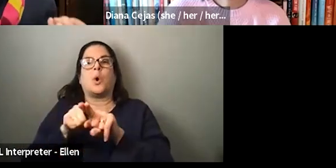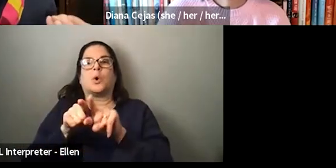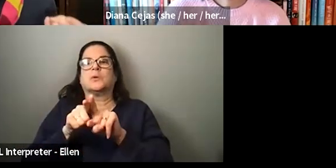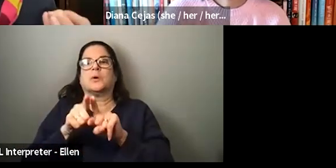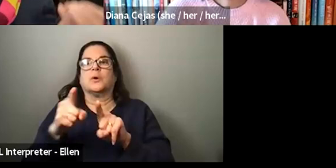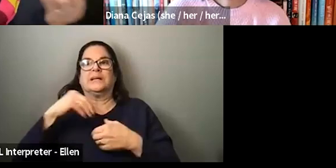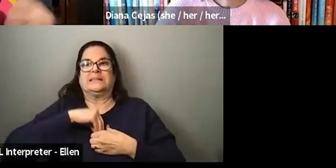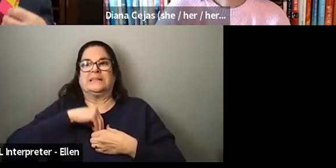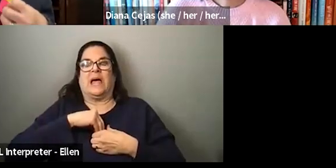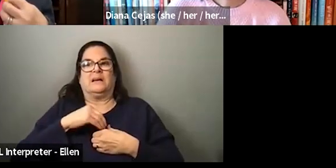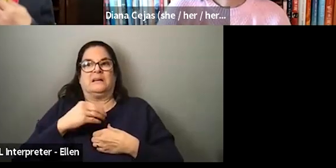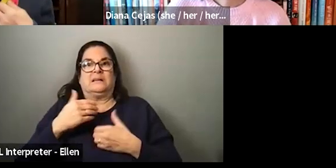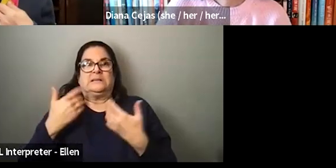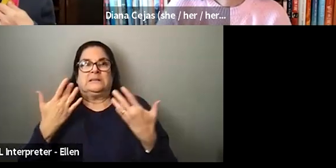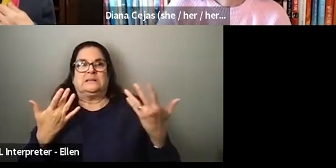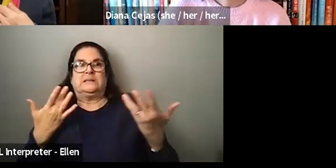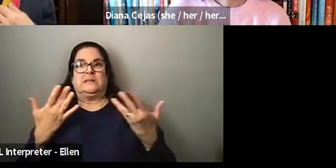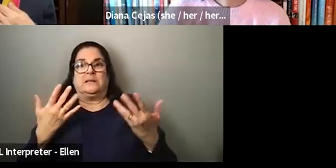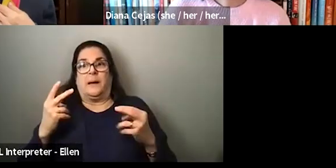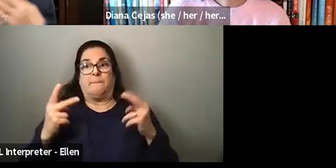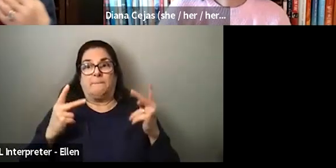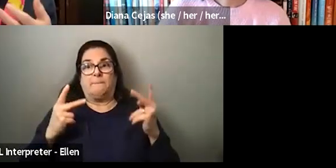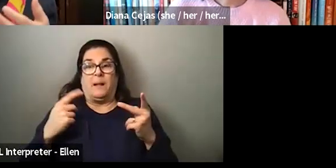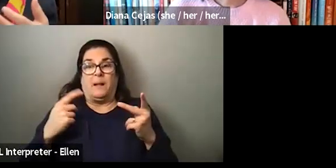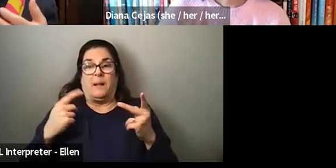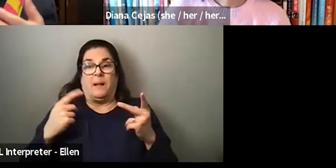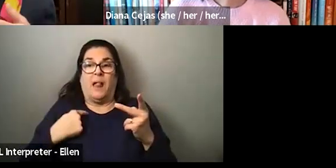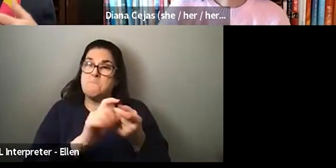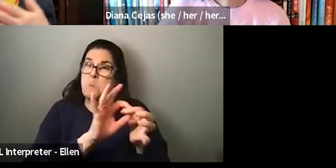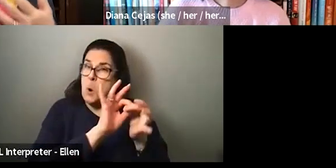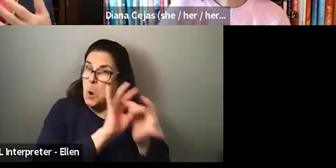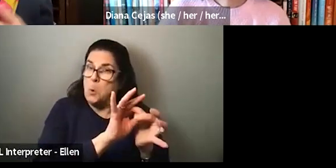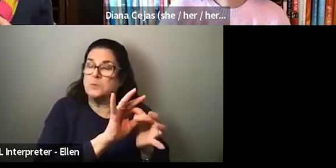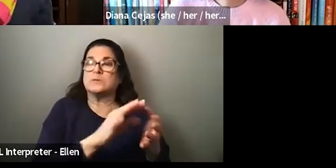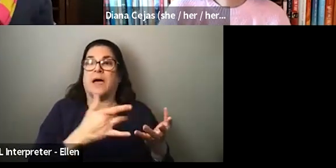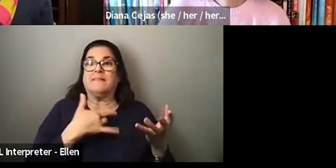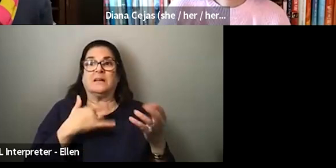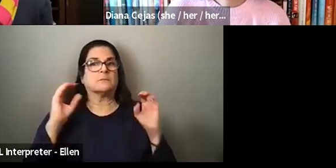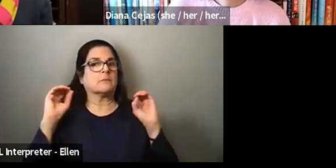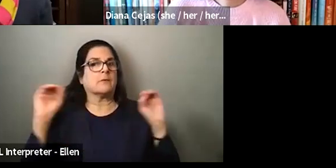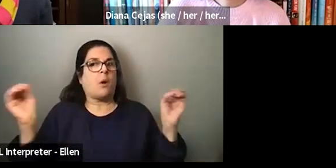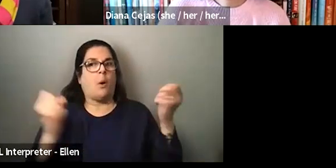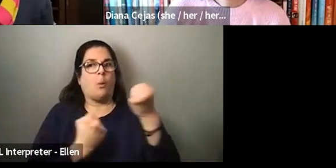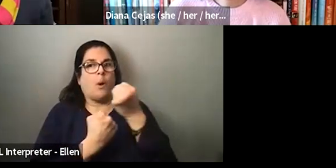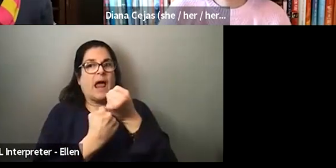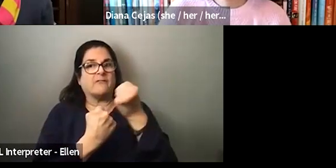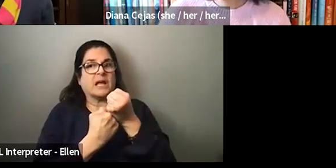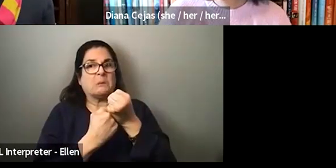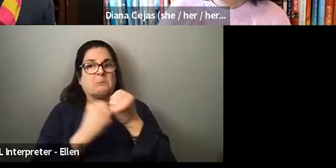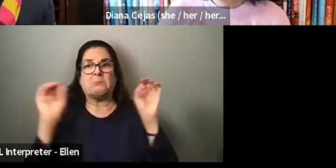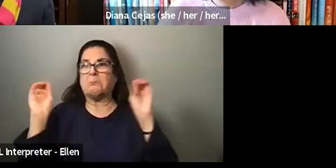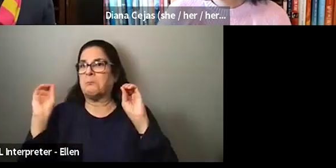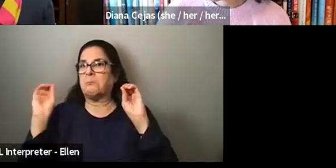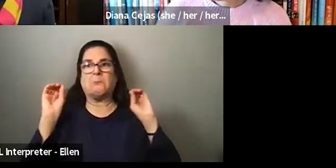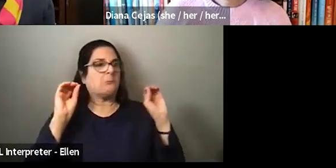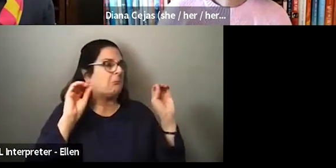advocacy at the people that you are closest with. And if you feel like you don't have an advocate, I think then, um, then, then it's